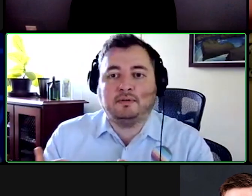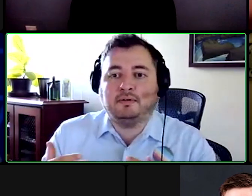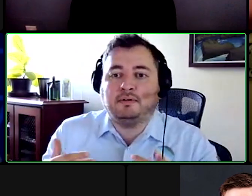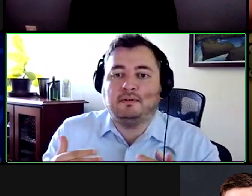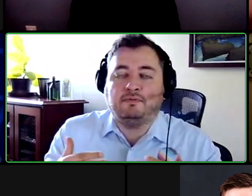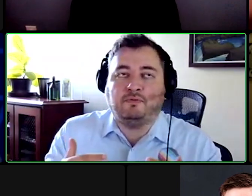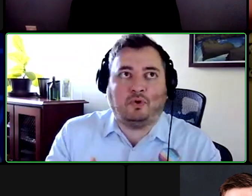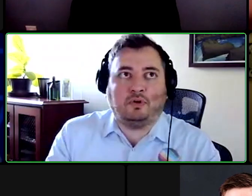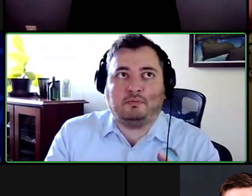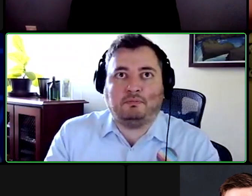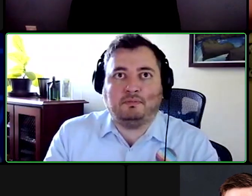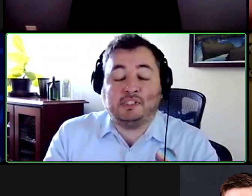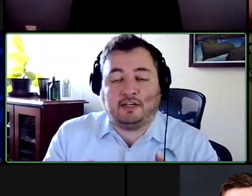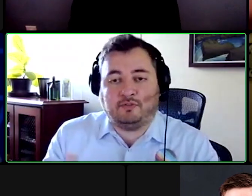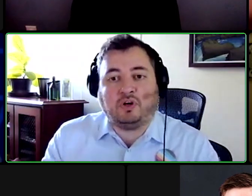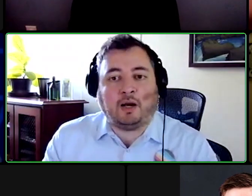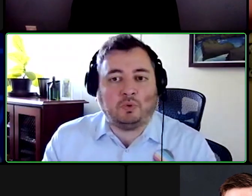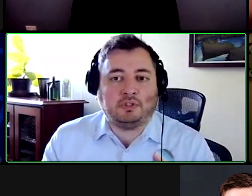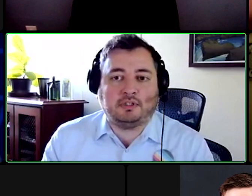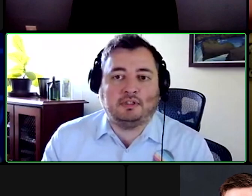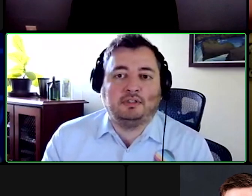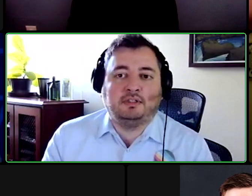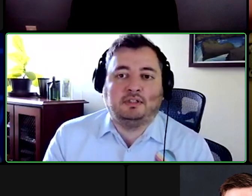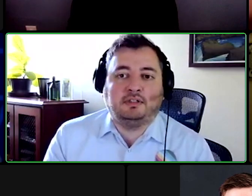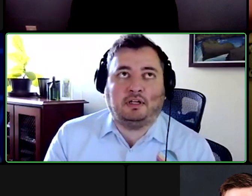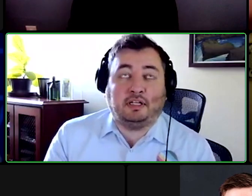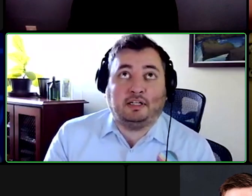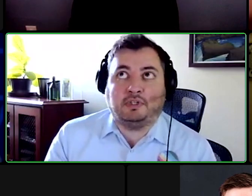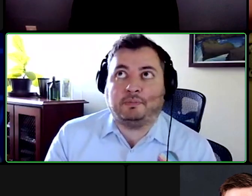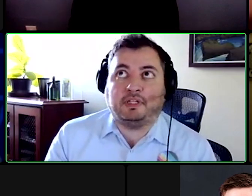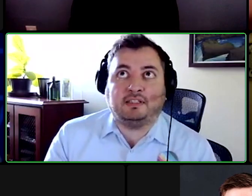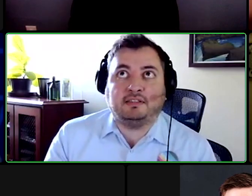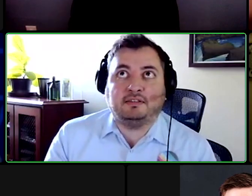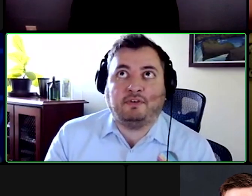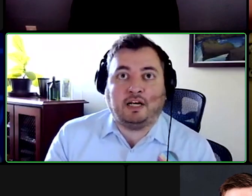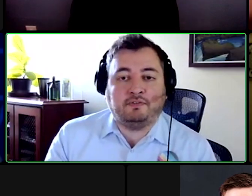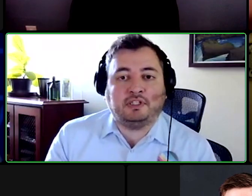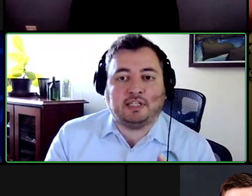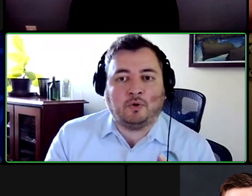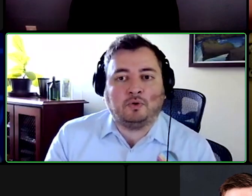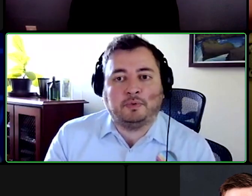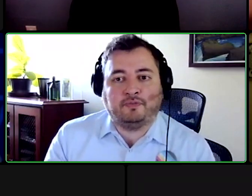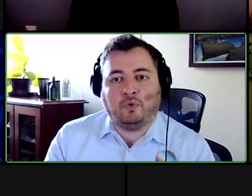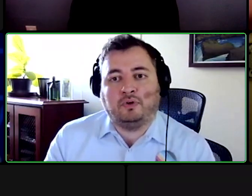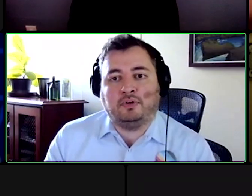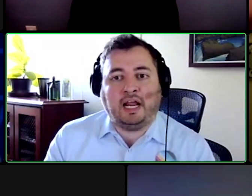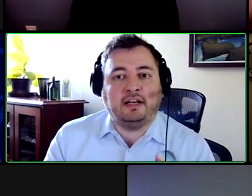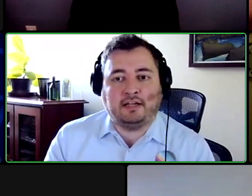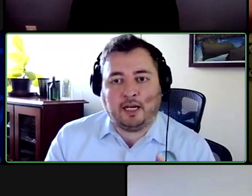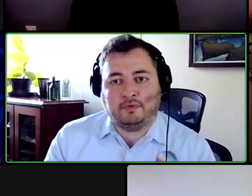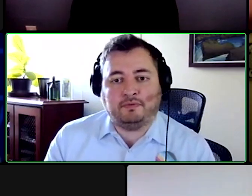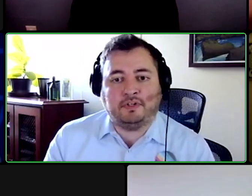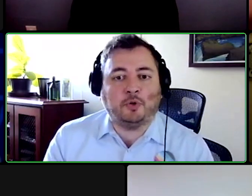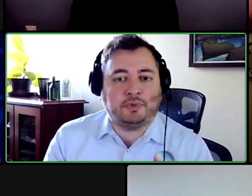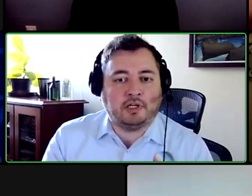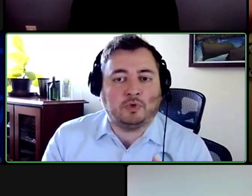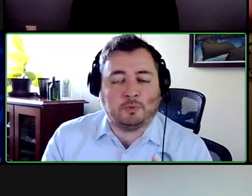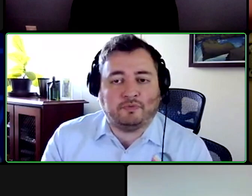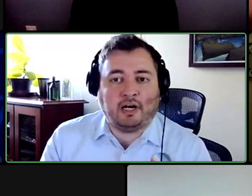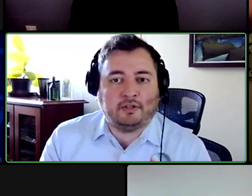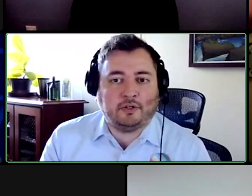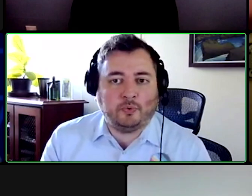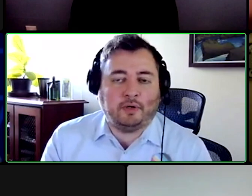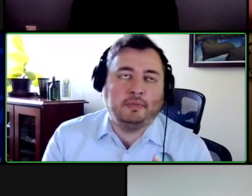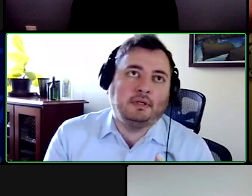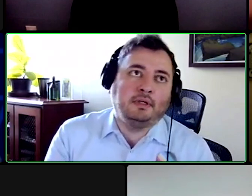for several hours i think it was something like five or six hours before any type of interpretation